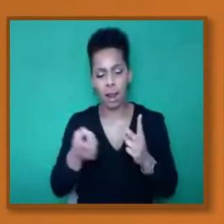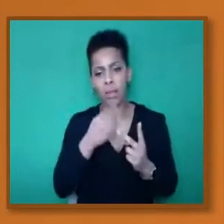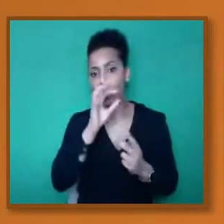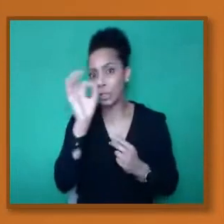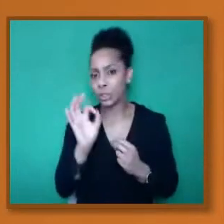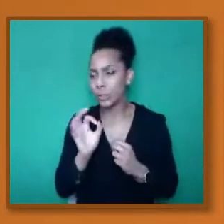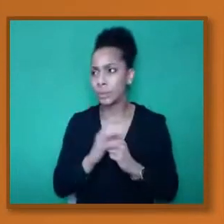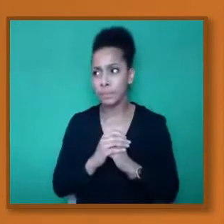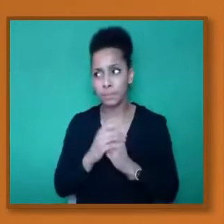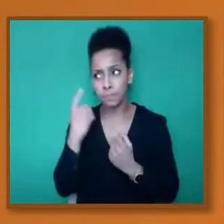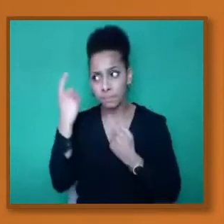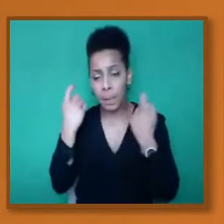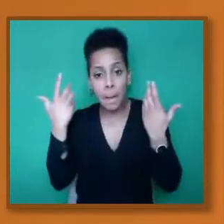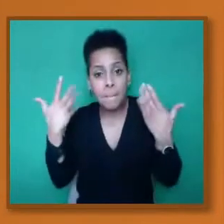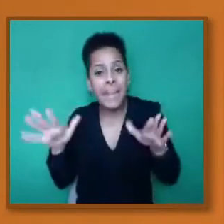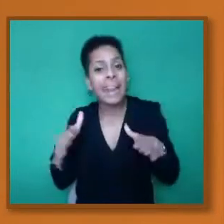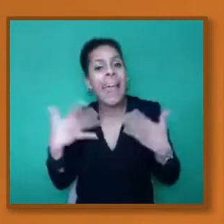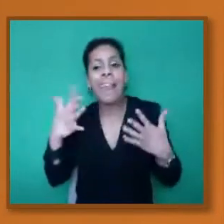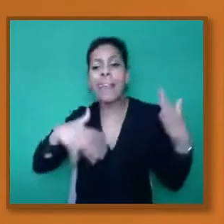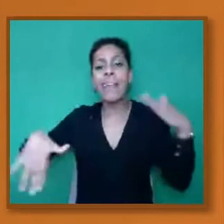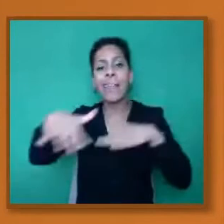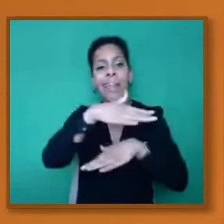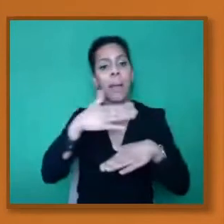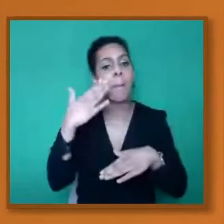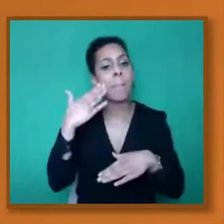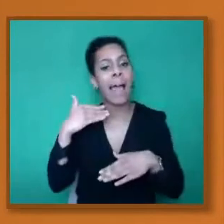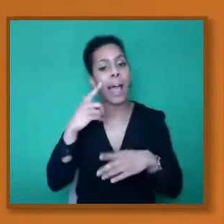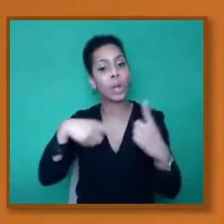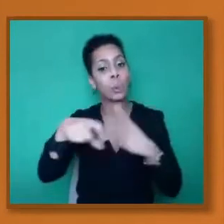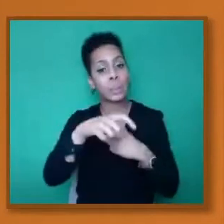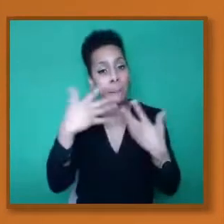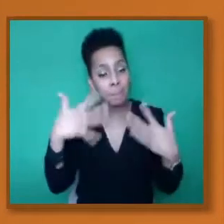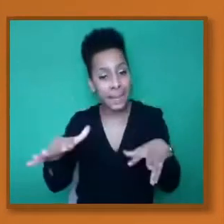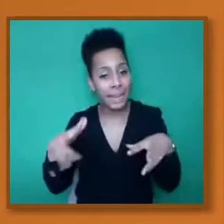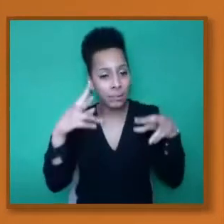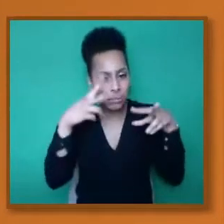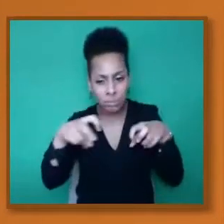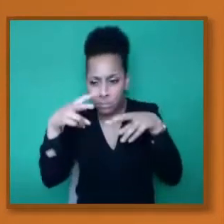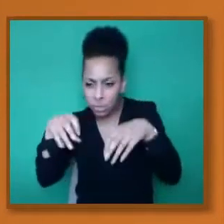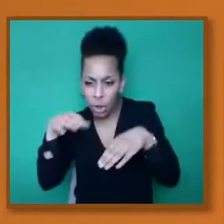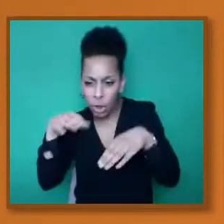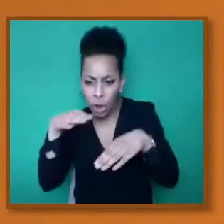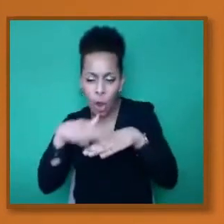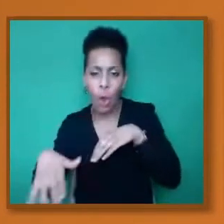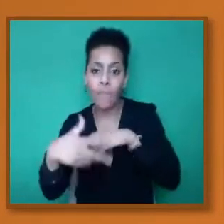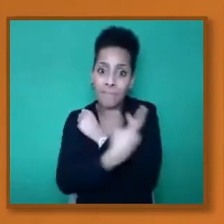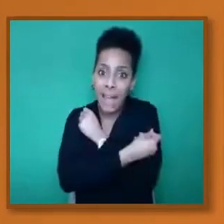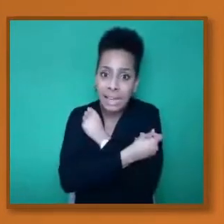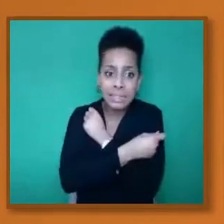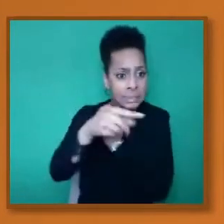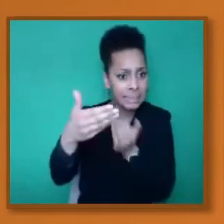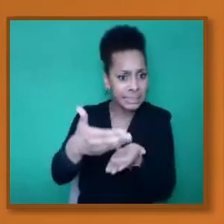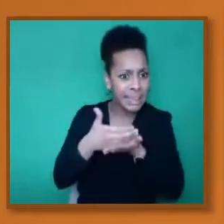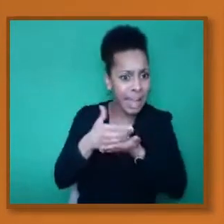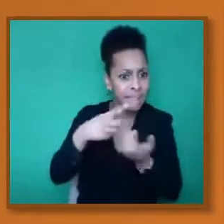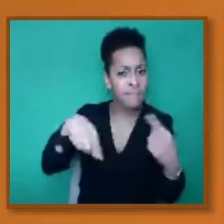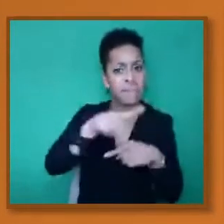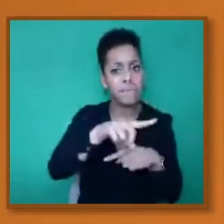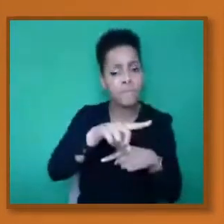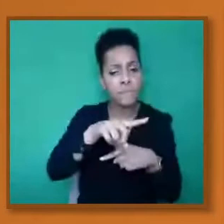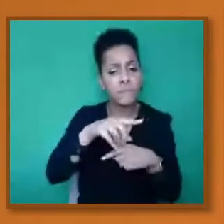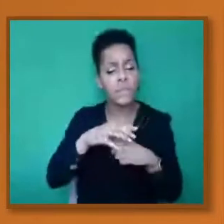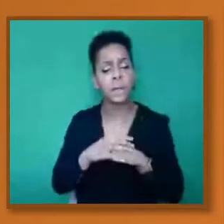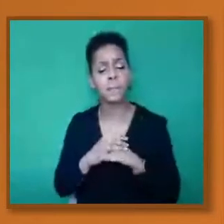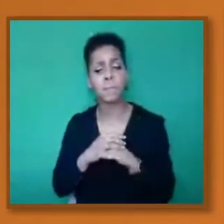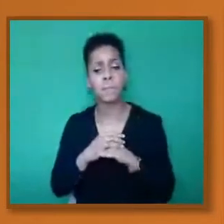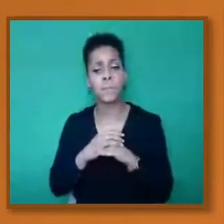black community and the safety of taking this? And if so, what is the percentage of